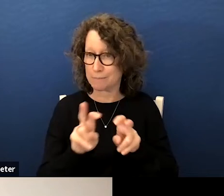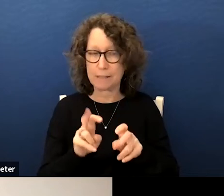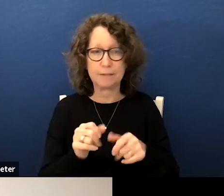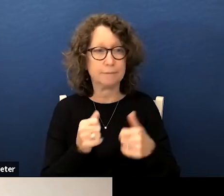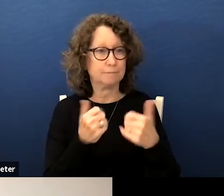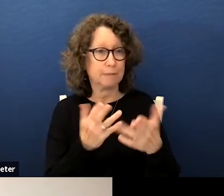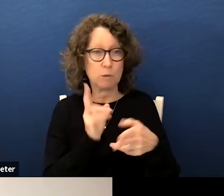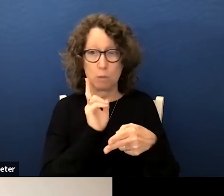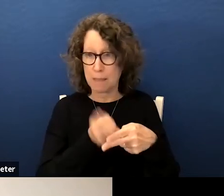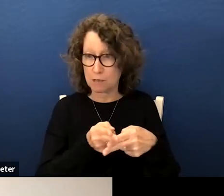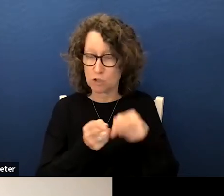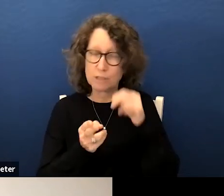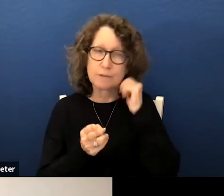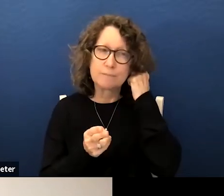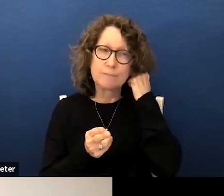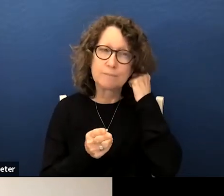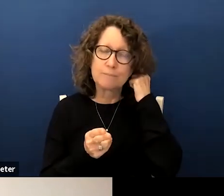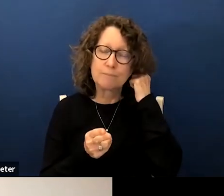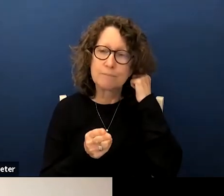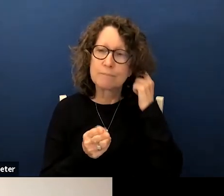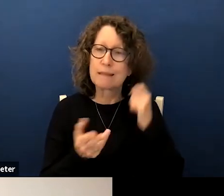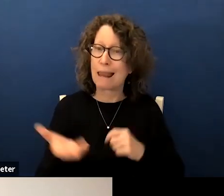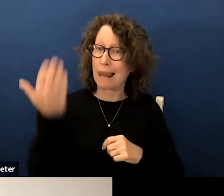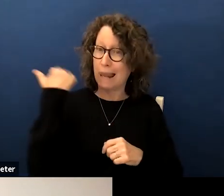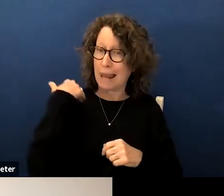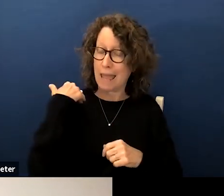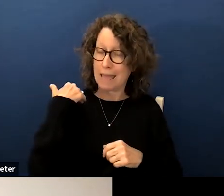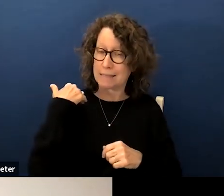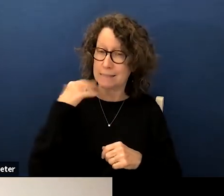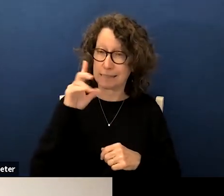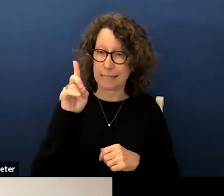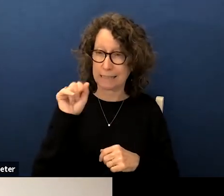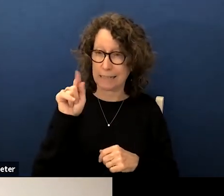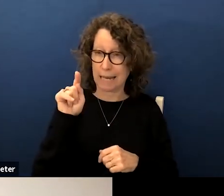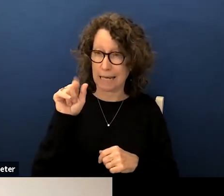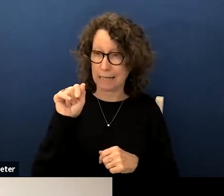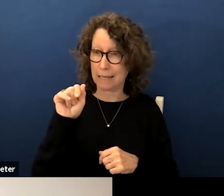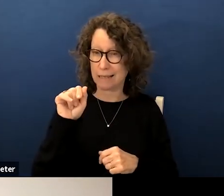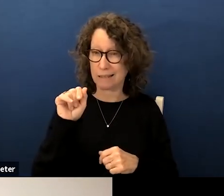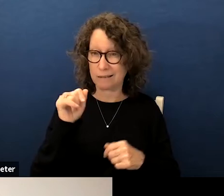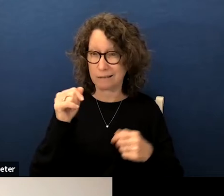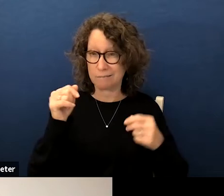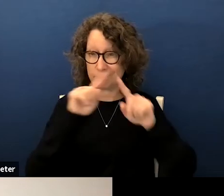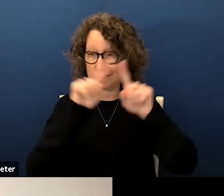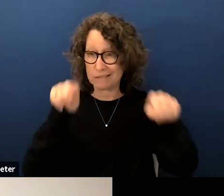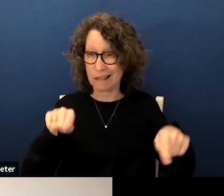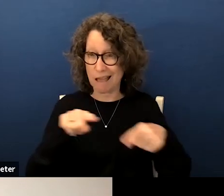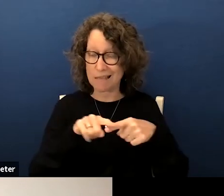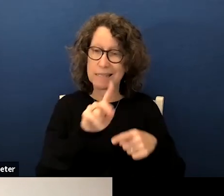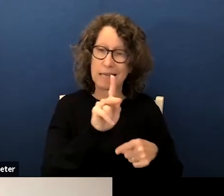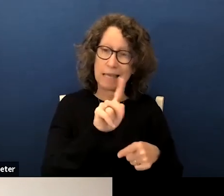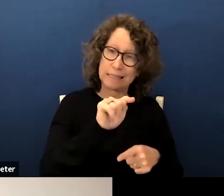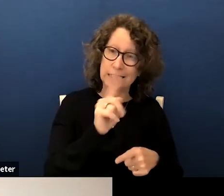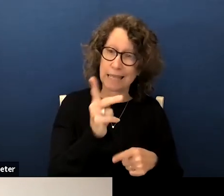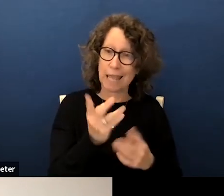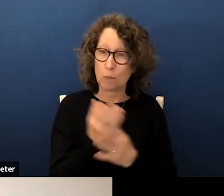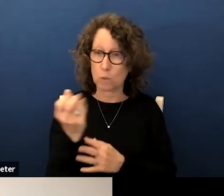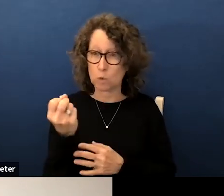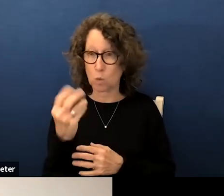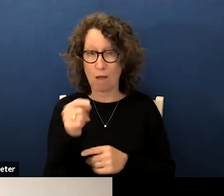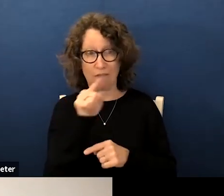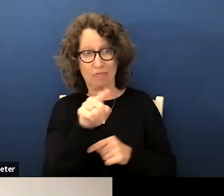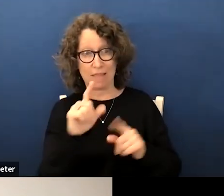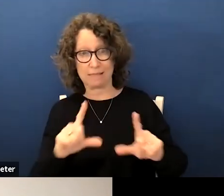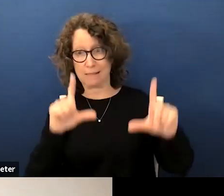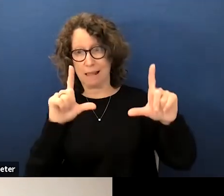that in the last data slides we were looking at tk through 12. here